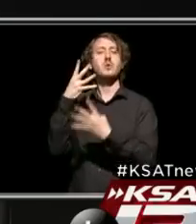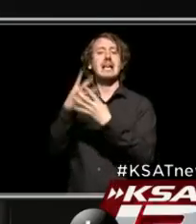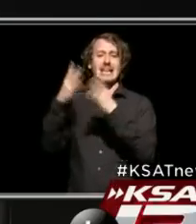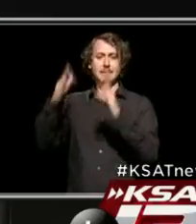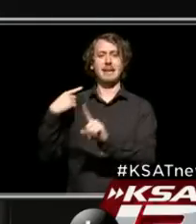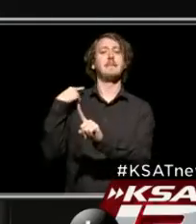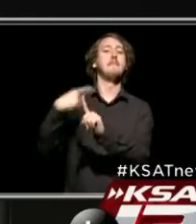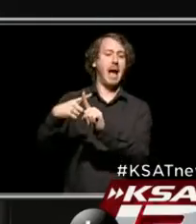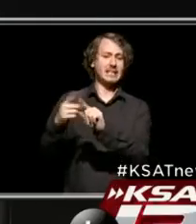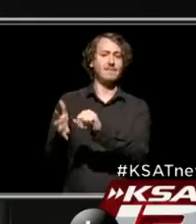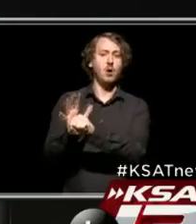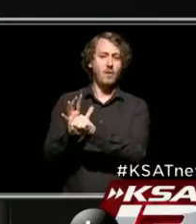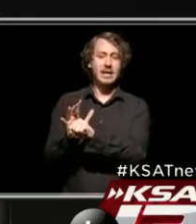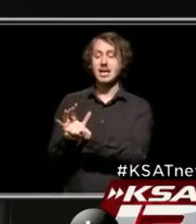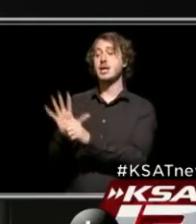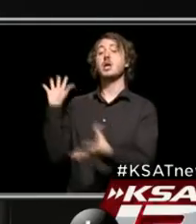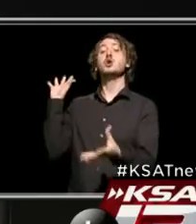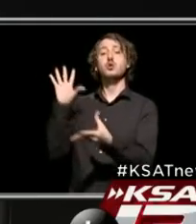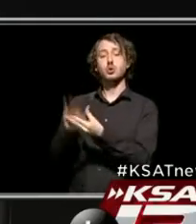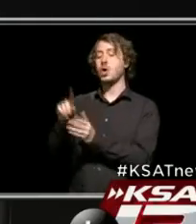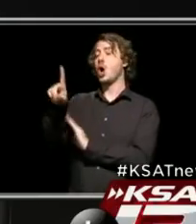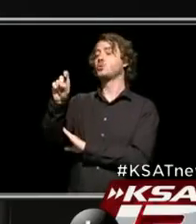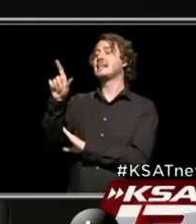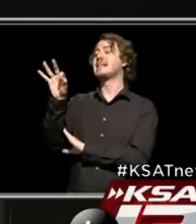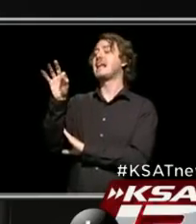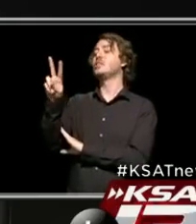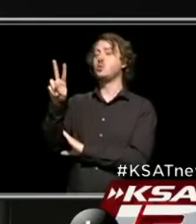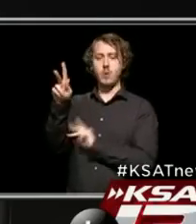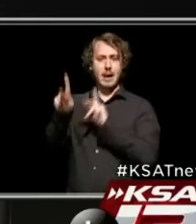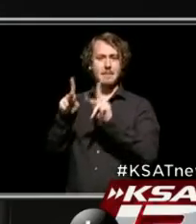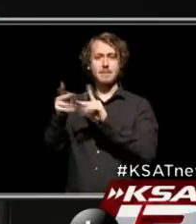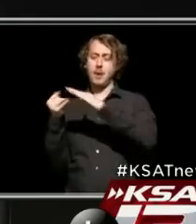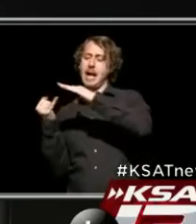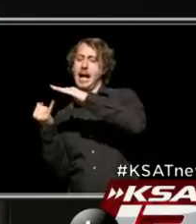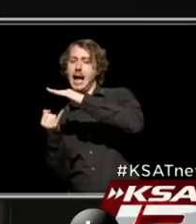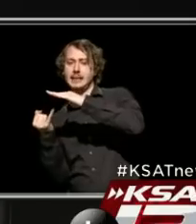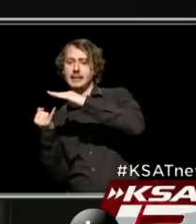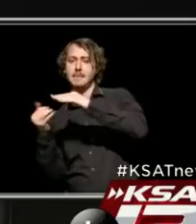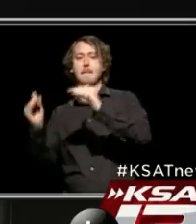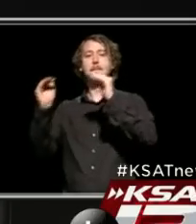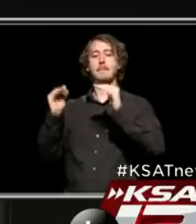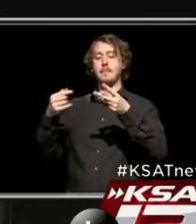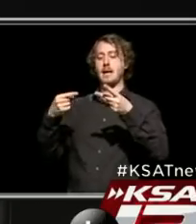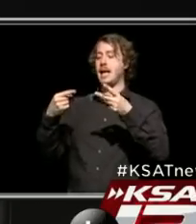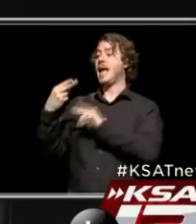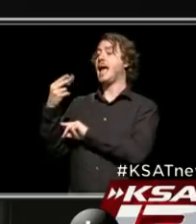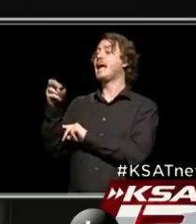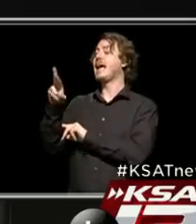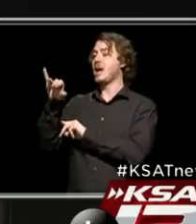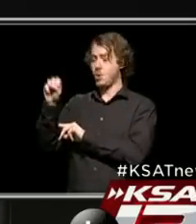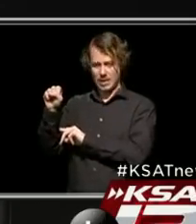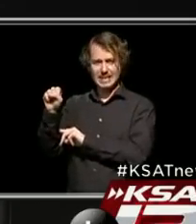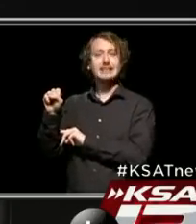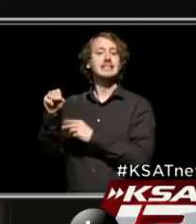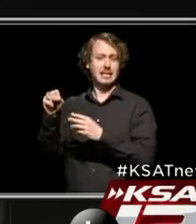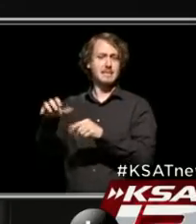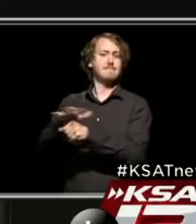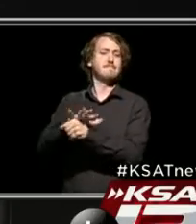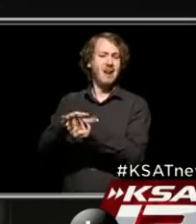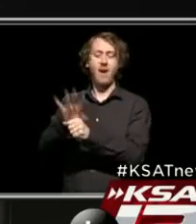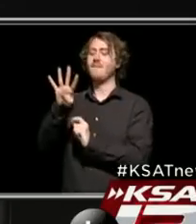positive, and they have 192 people in quarantine. In Harris County, 43 have already tested positive.